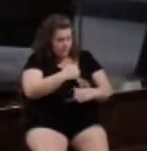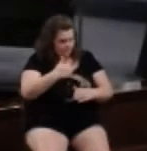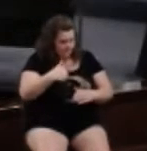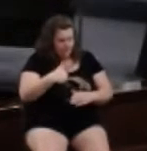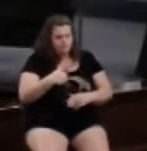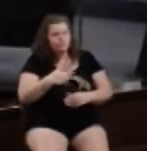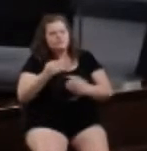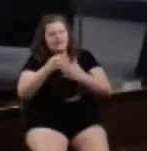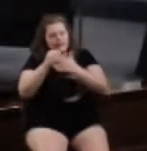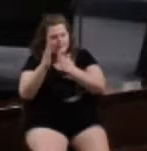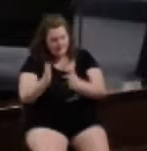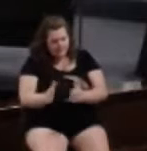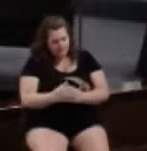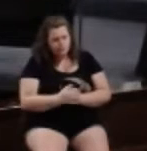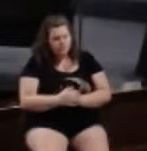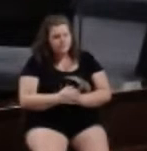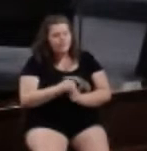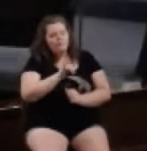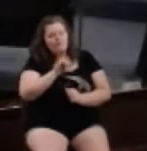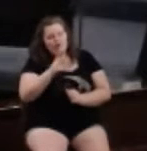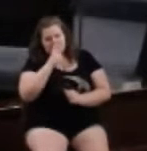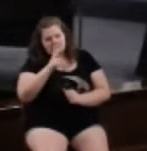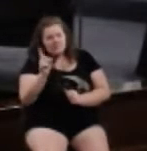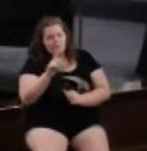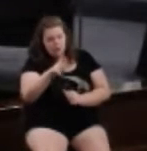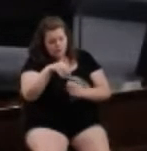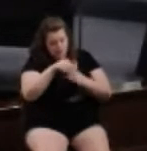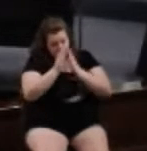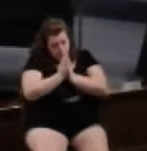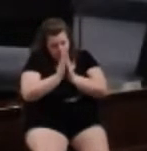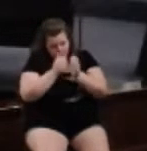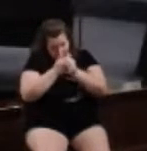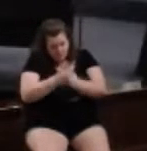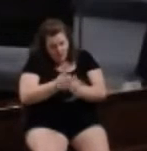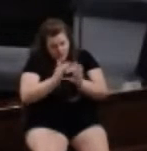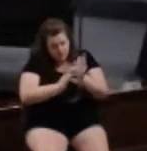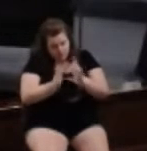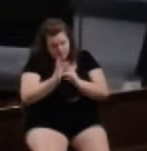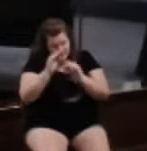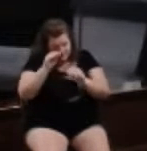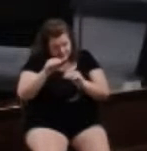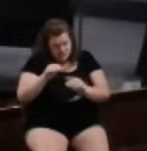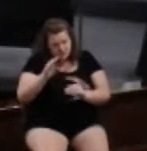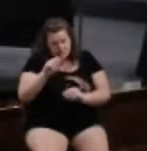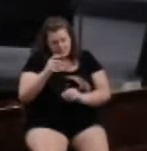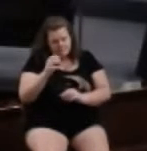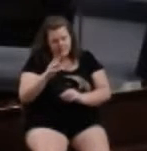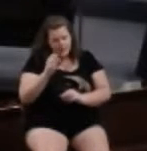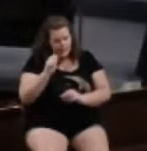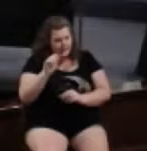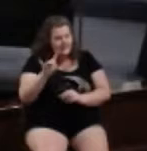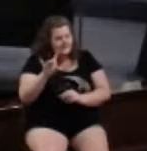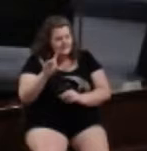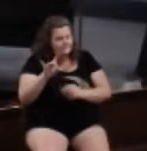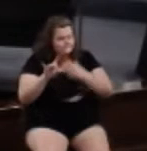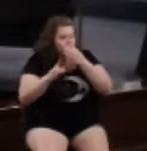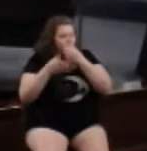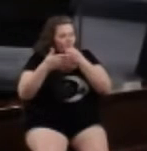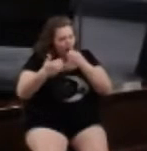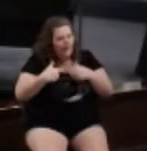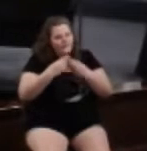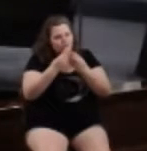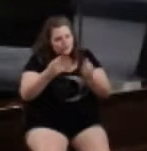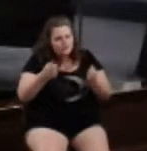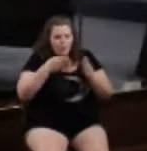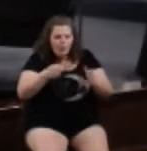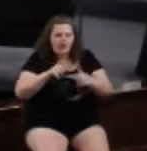of conflict with leadership. We've also seen that if you are in prayer and following Jesus' teaching as Matthew 18, that there is a solution and